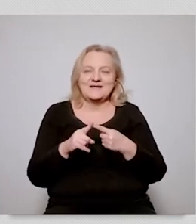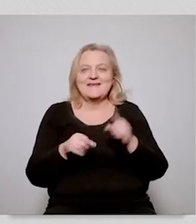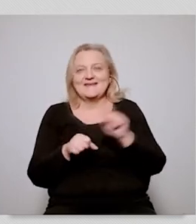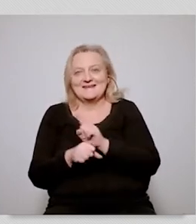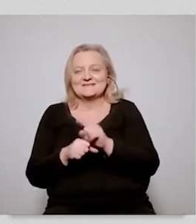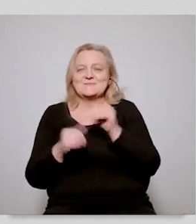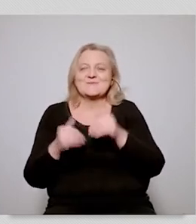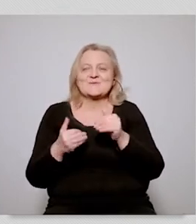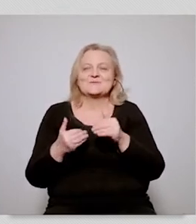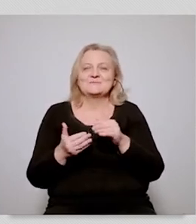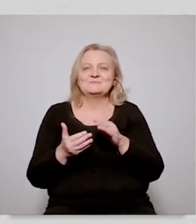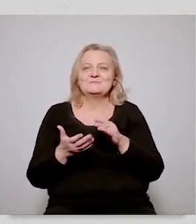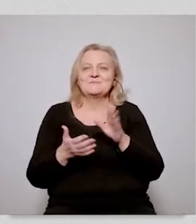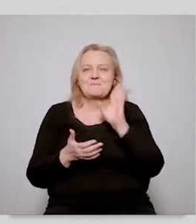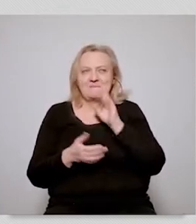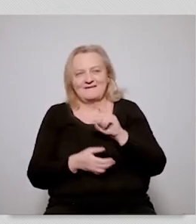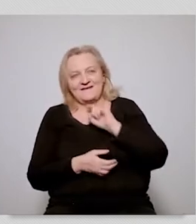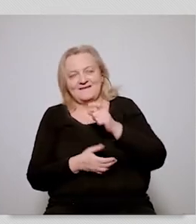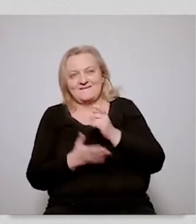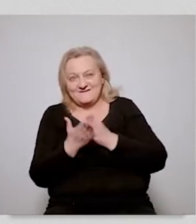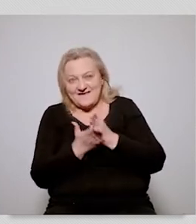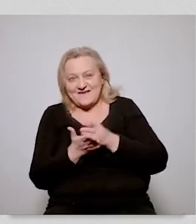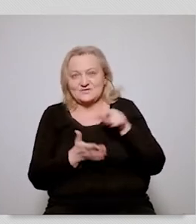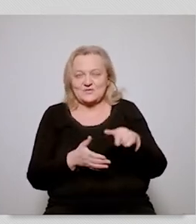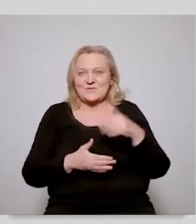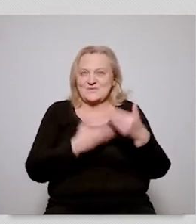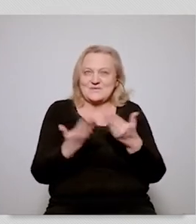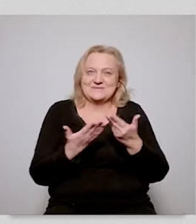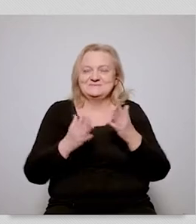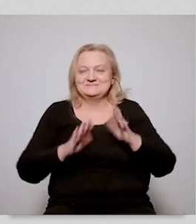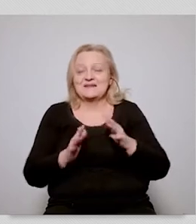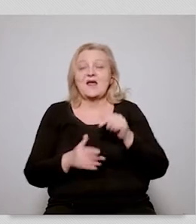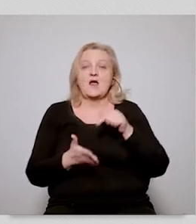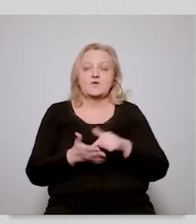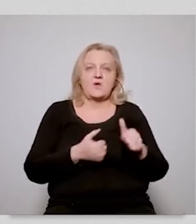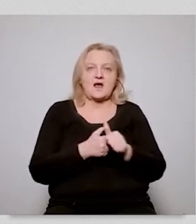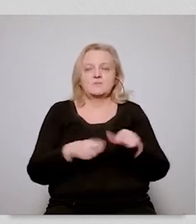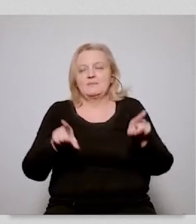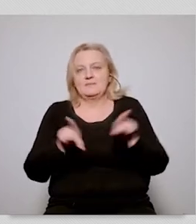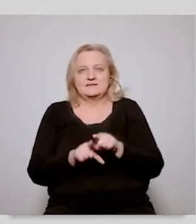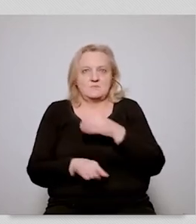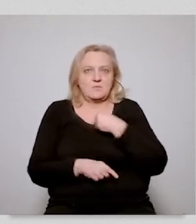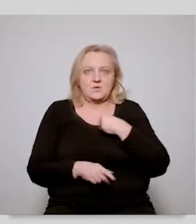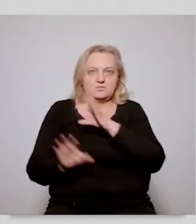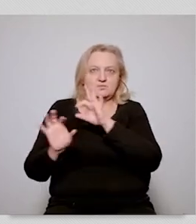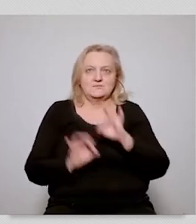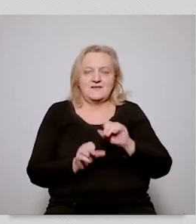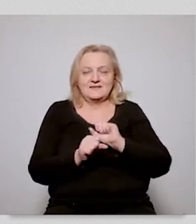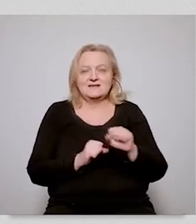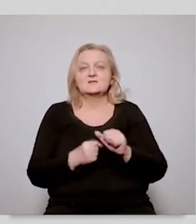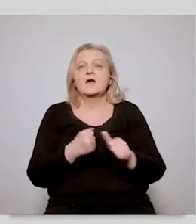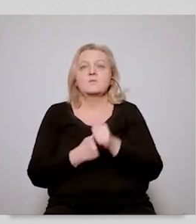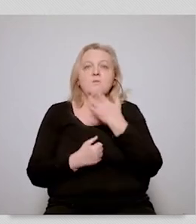brown jobs that have been lost. So a promise was made and it was not kept. And it is, of course, a credibility